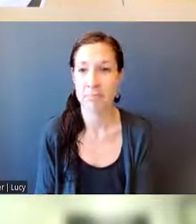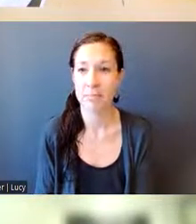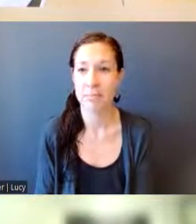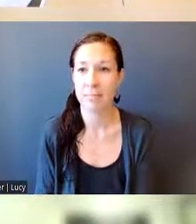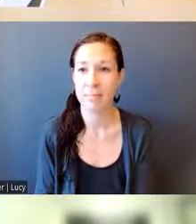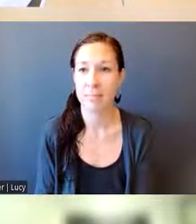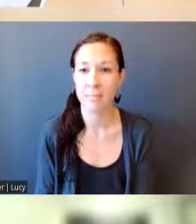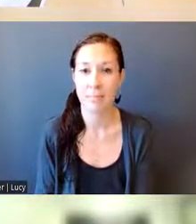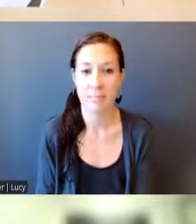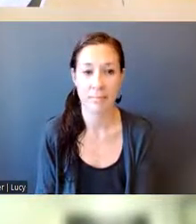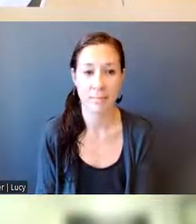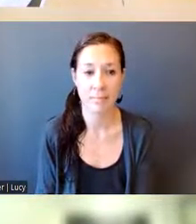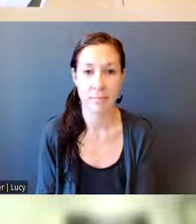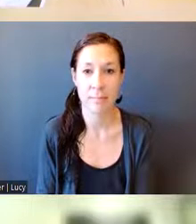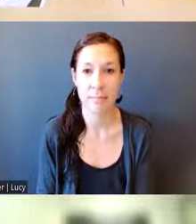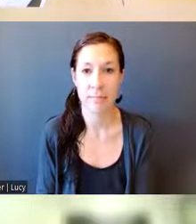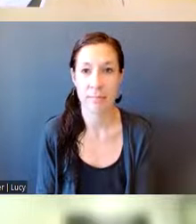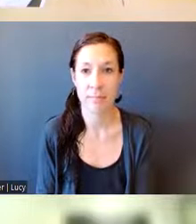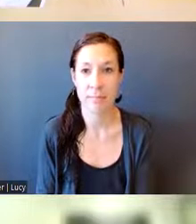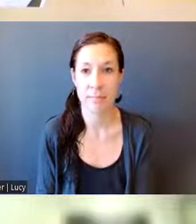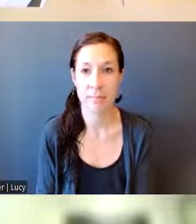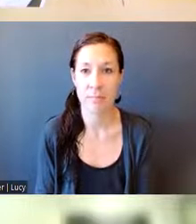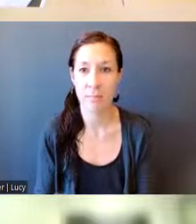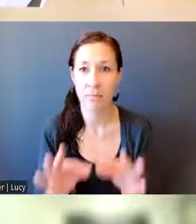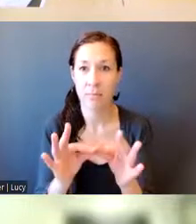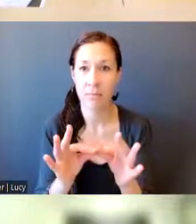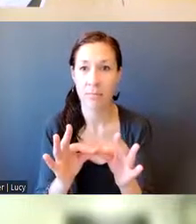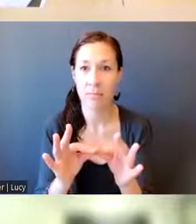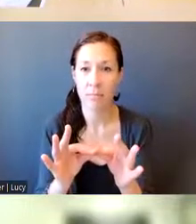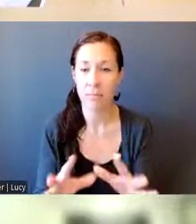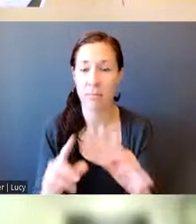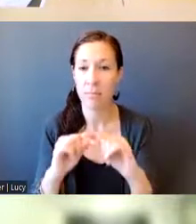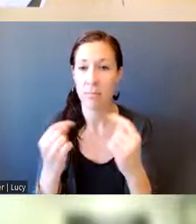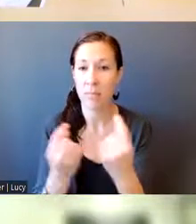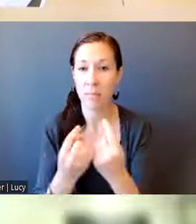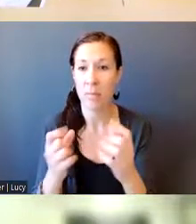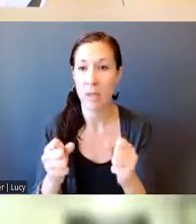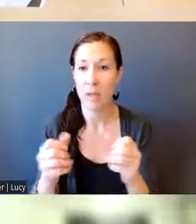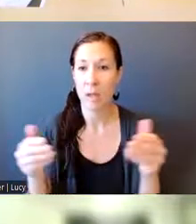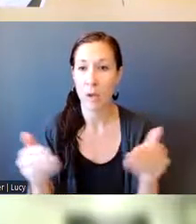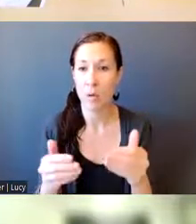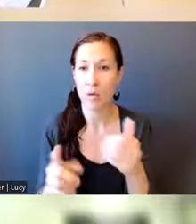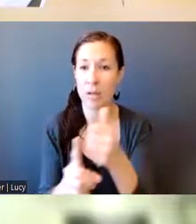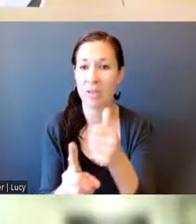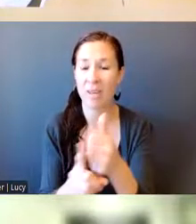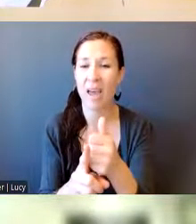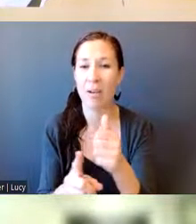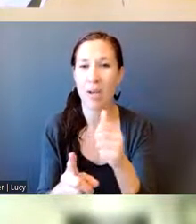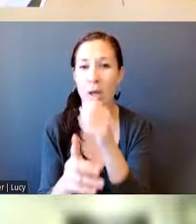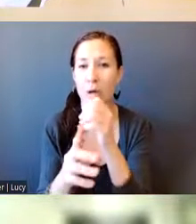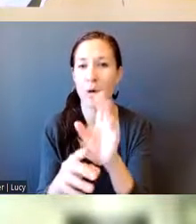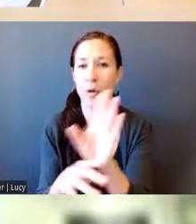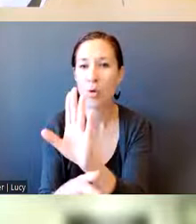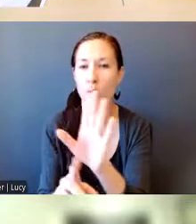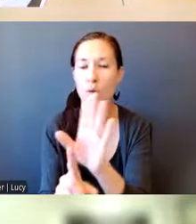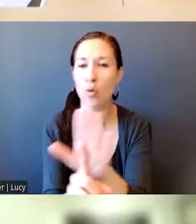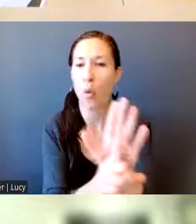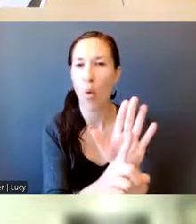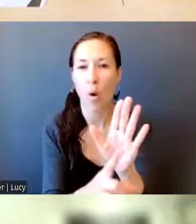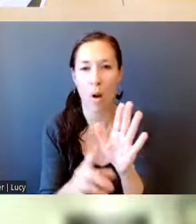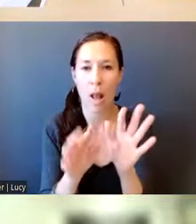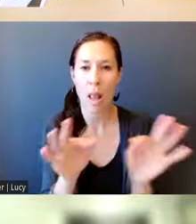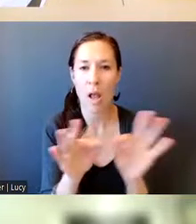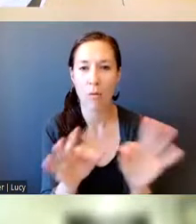And the interpretation teams, you can introduce yourself and explain how to opt into the language channels as well. So, we'll take a minute for that.